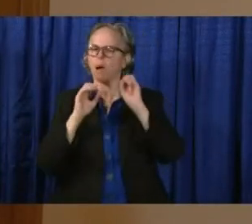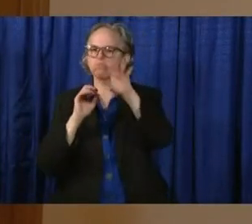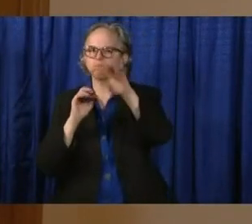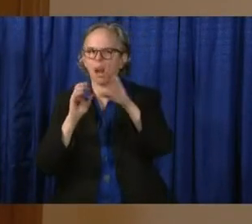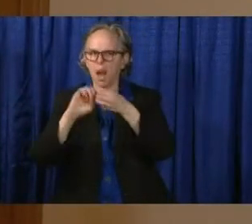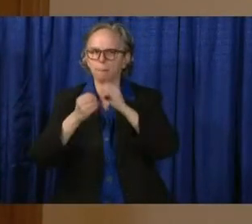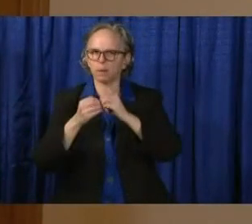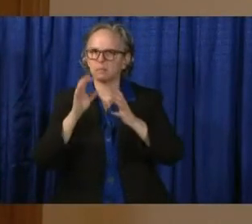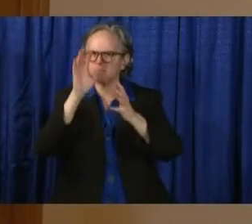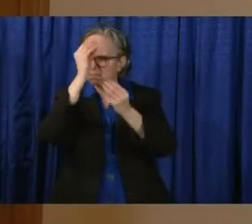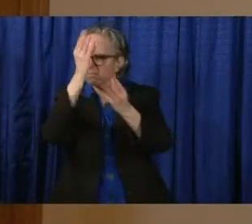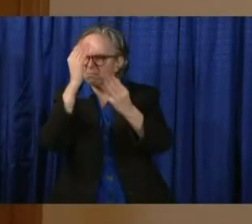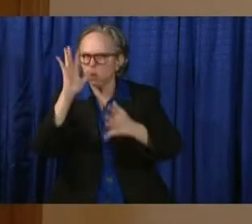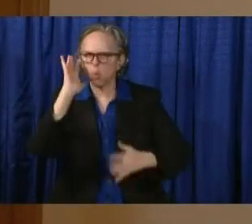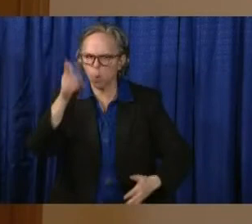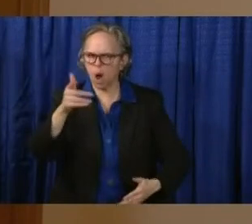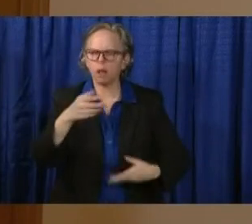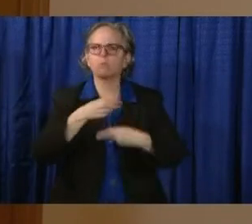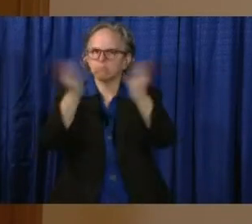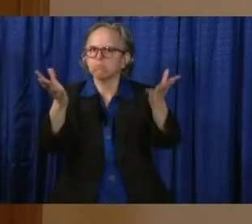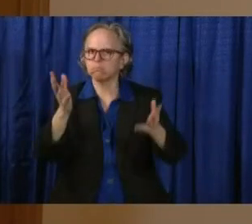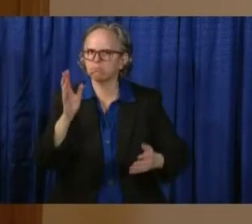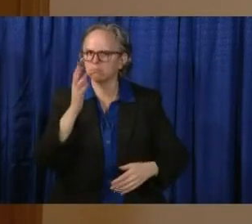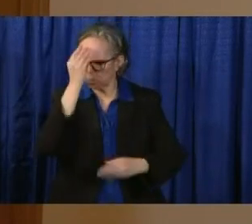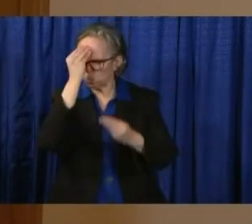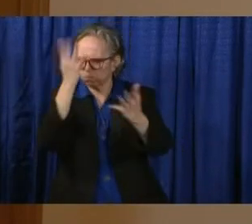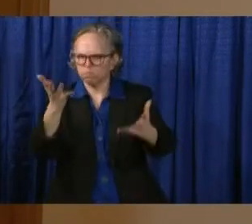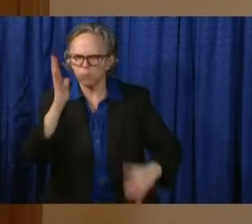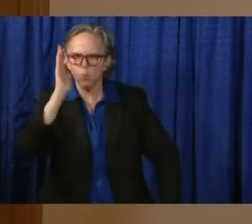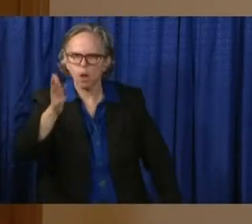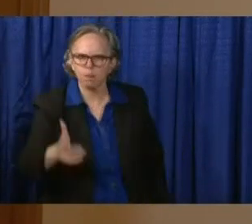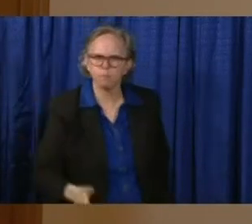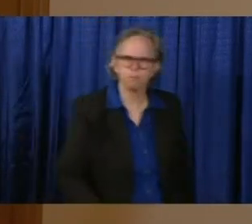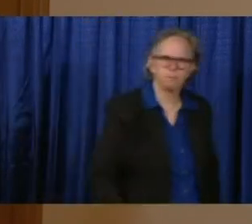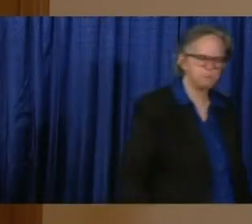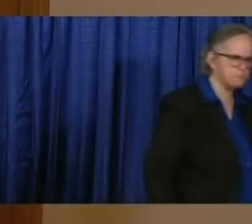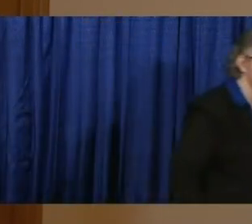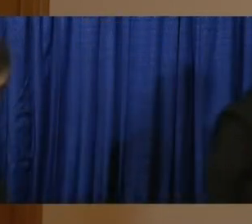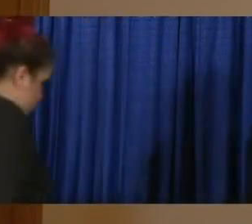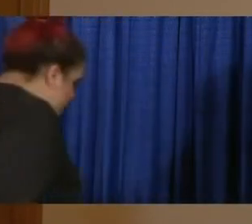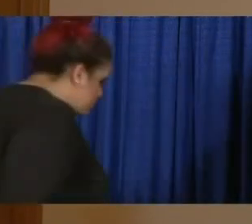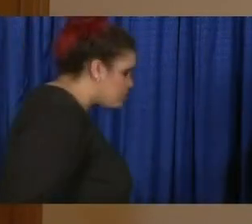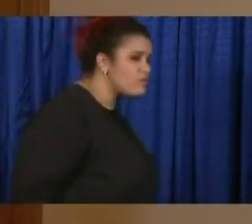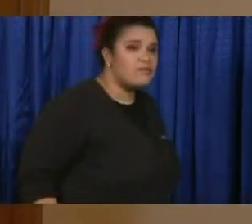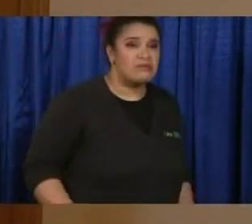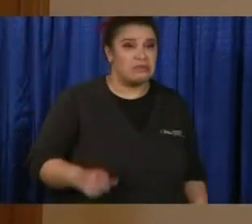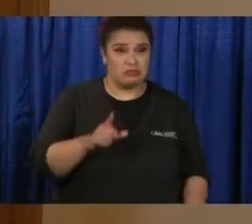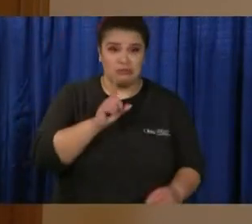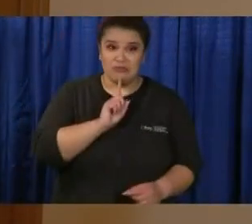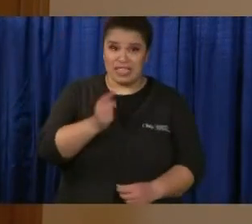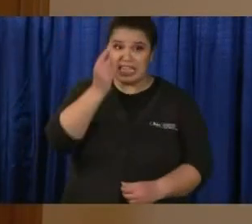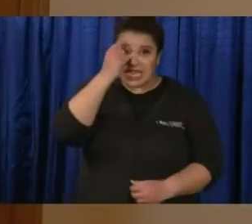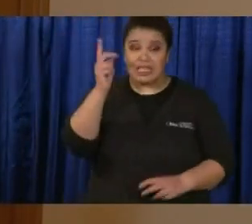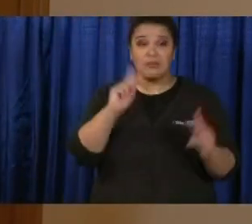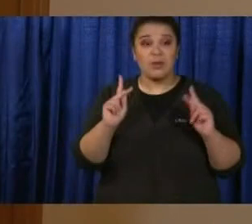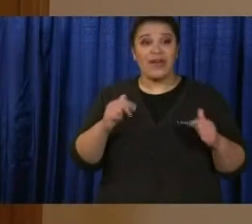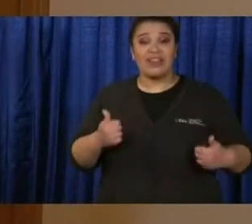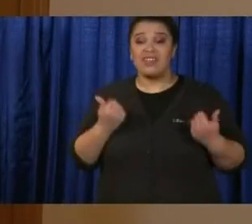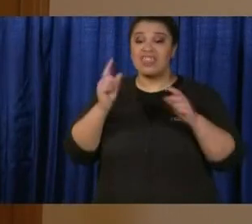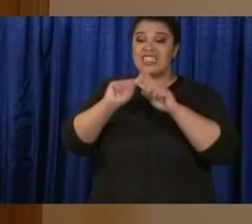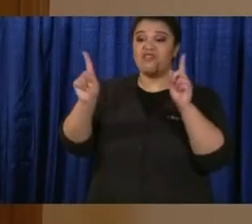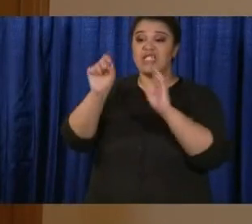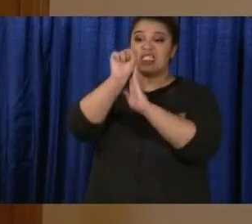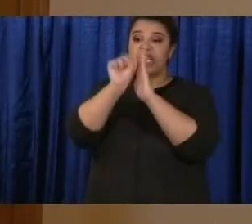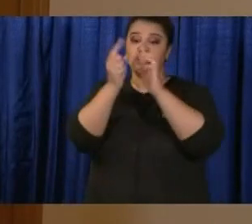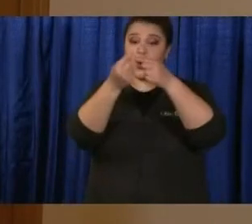when we roll out that zone plan. And do we fully expect people from out of state to be in our hospitals in Ohio? You know, I think